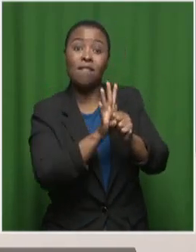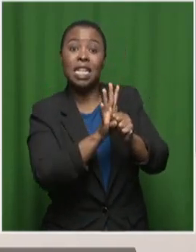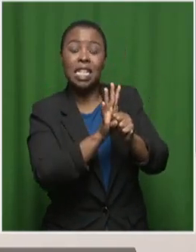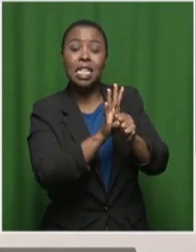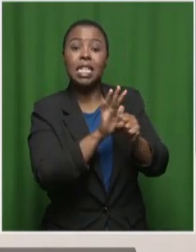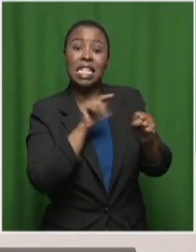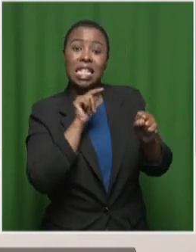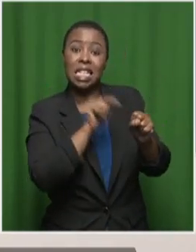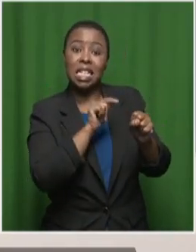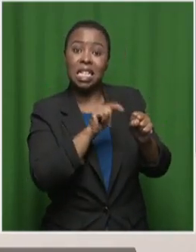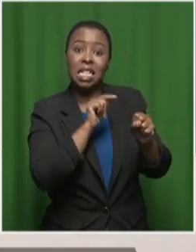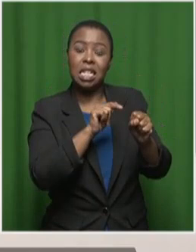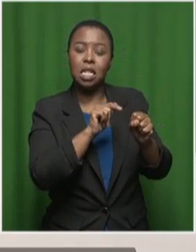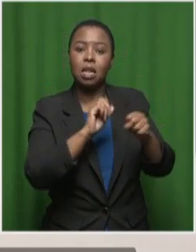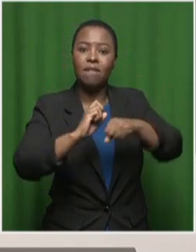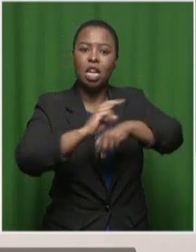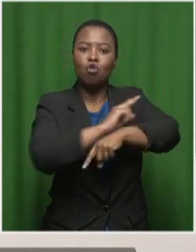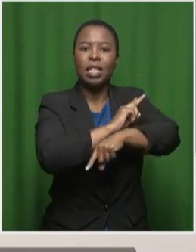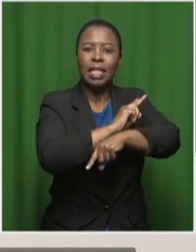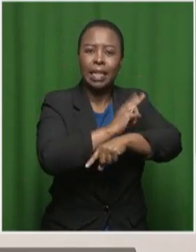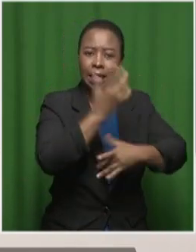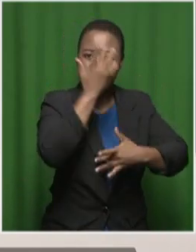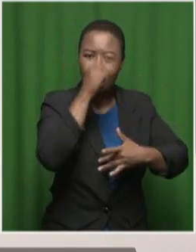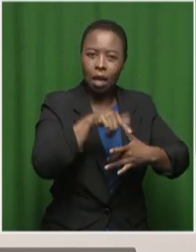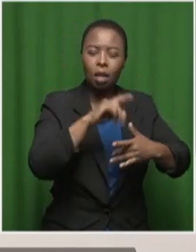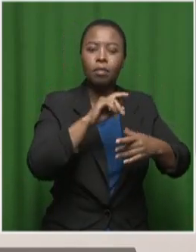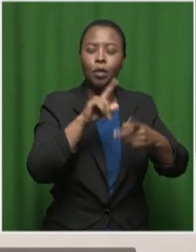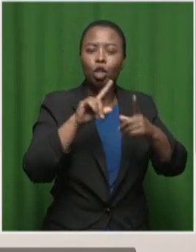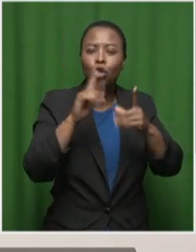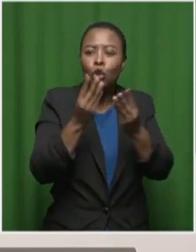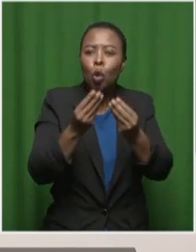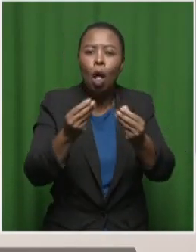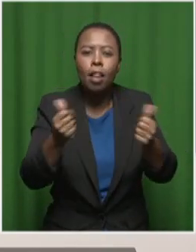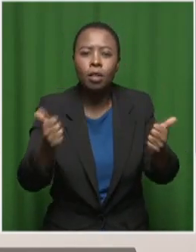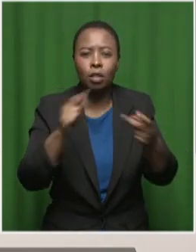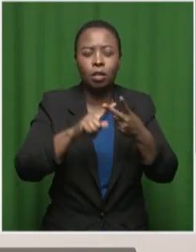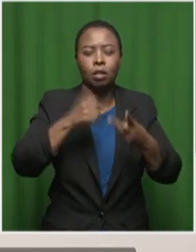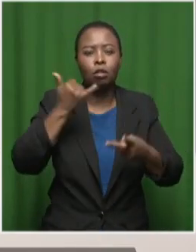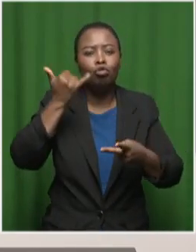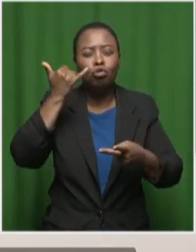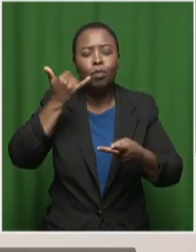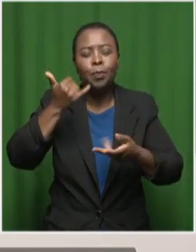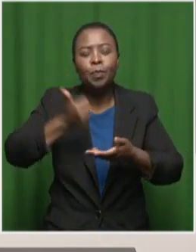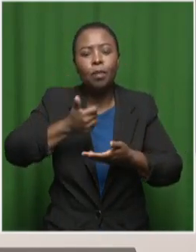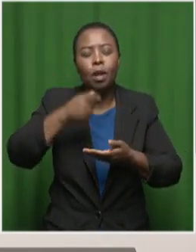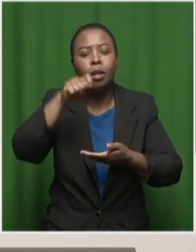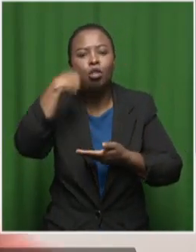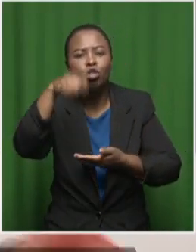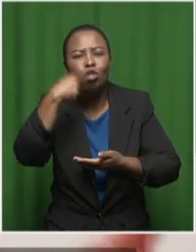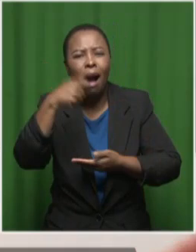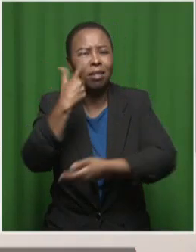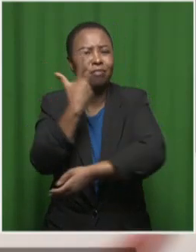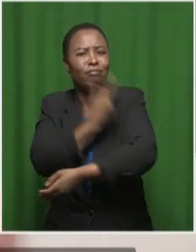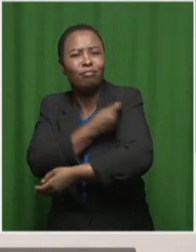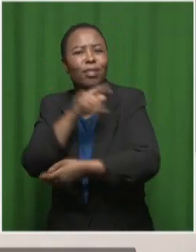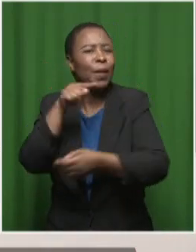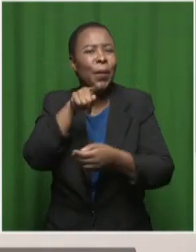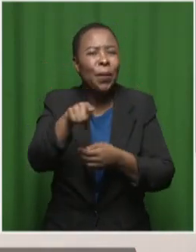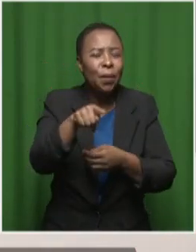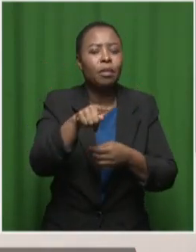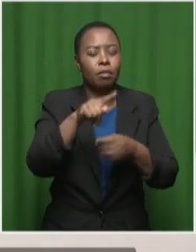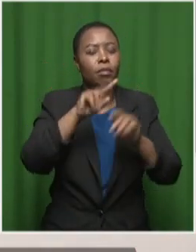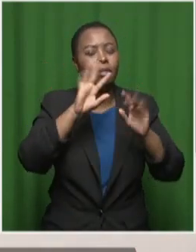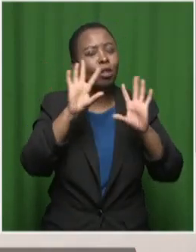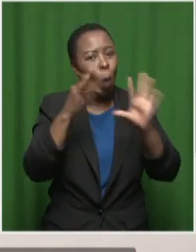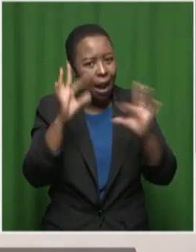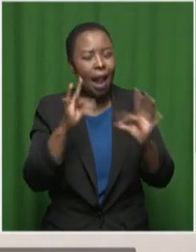virus, to look at solutions for it, to come up with drugs. And just to give you a very quick insight into where that has gone,